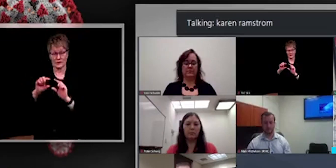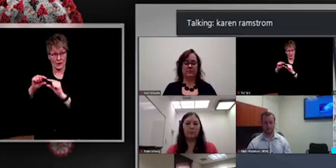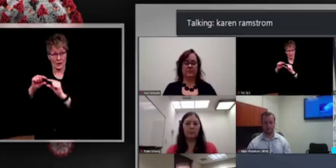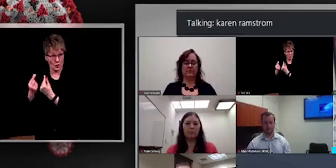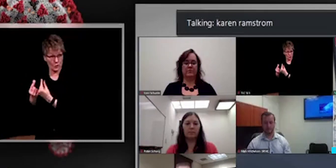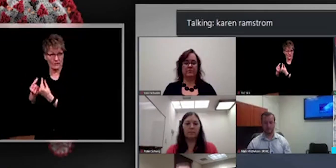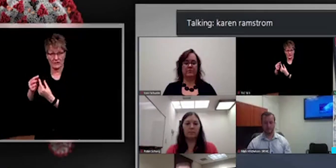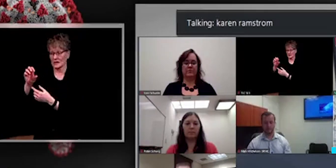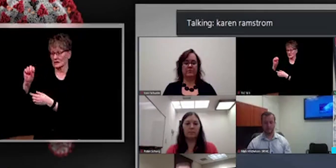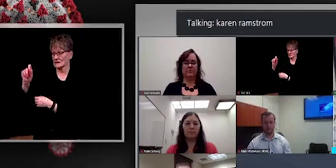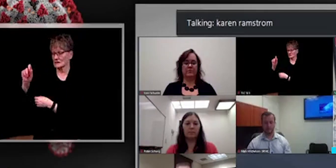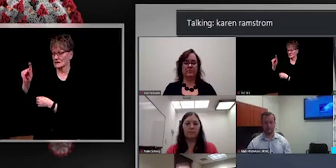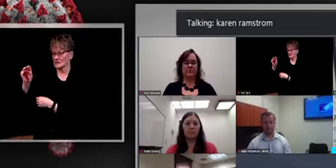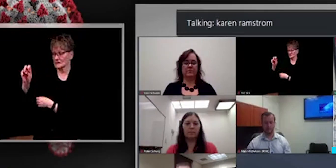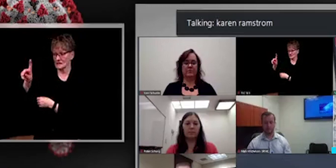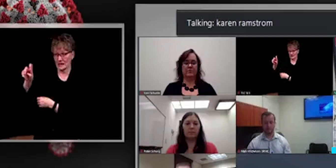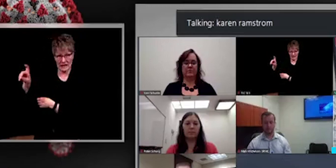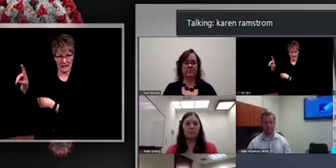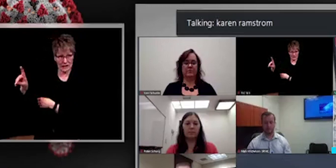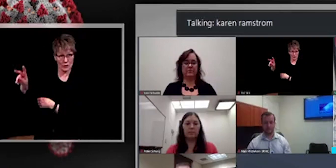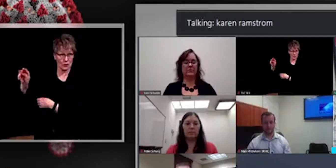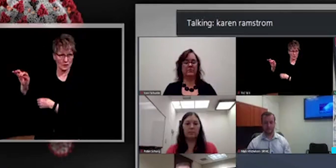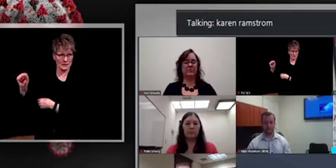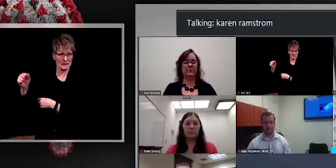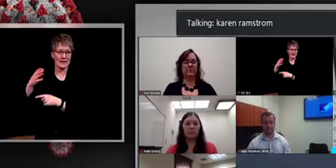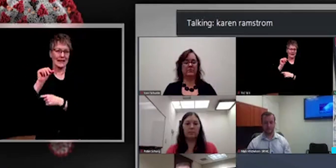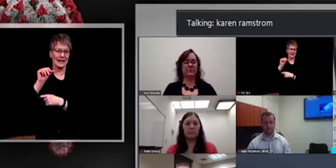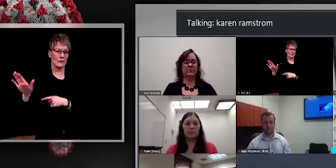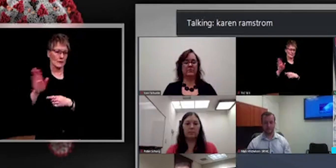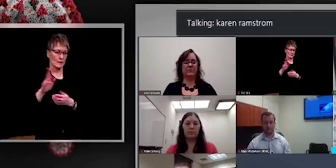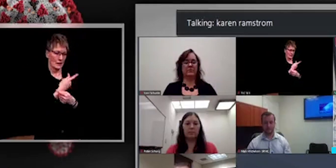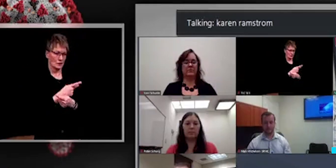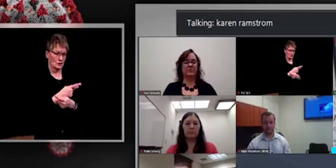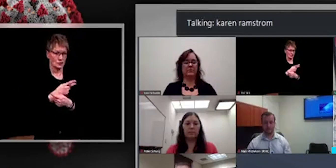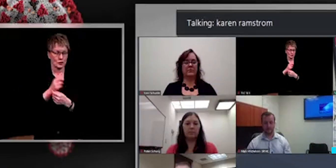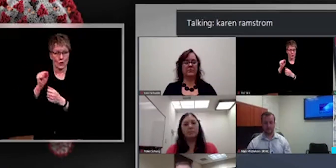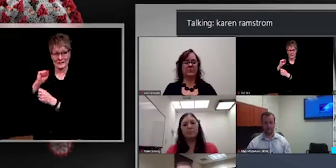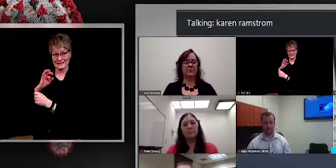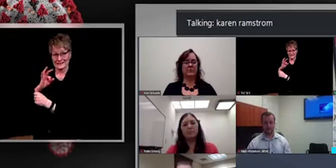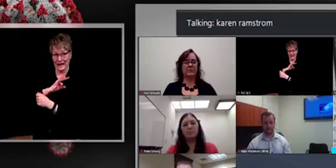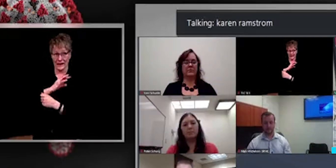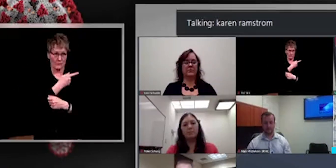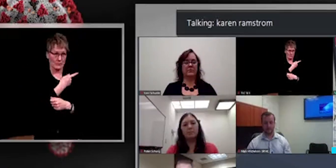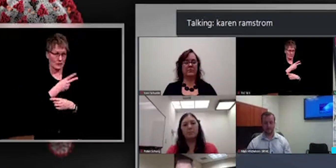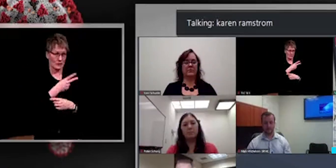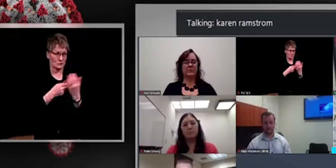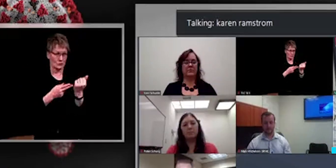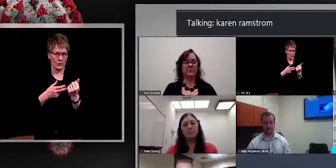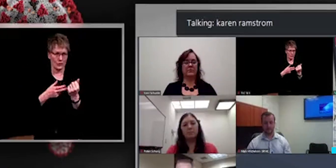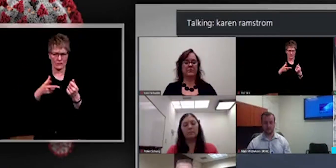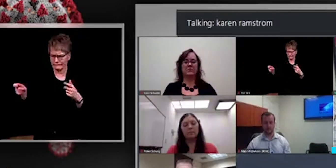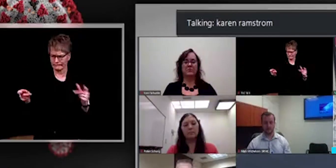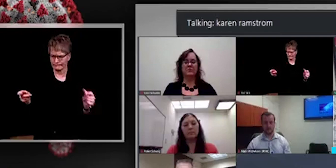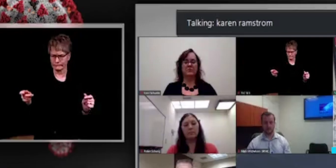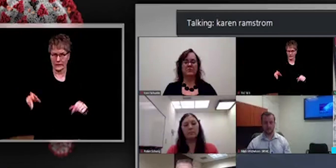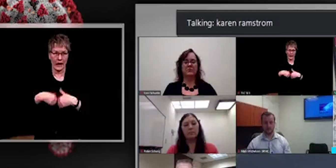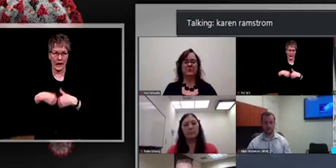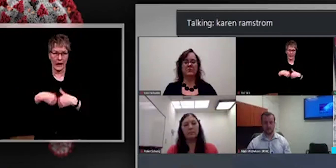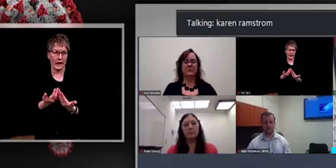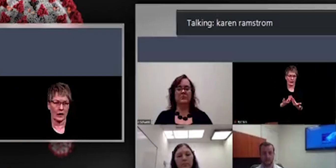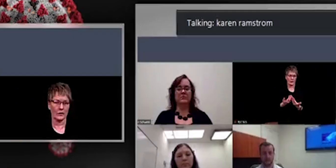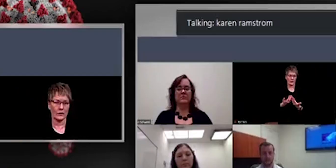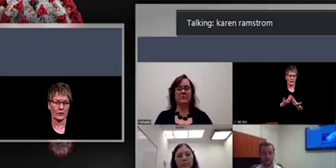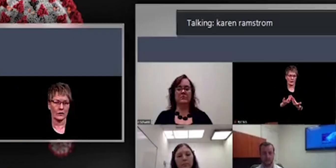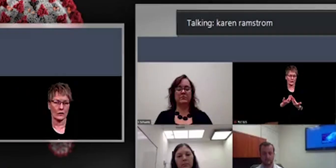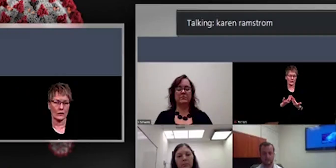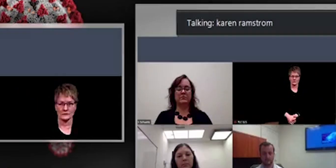has a skilled nursing facility and vibro hospital, which has received vaccine has, has some of those, um, healthcare workers and patients. And